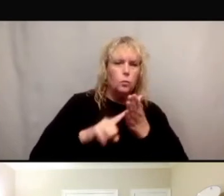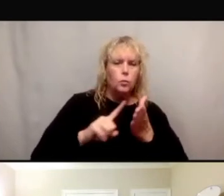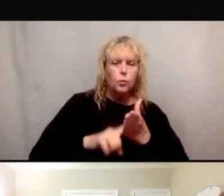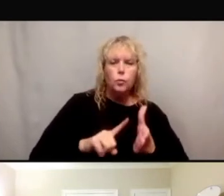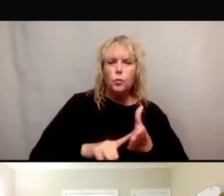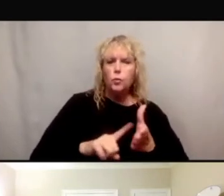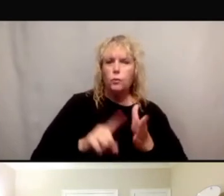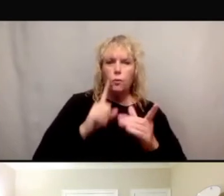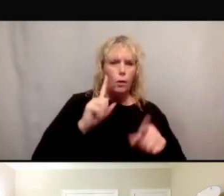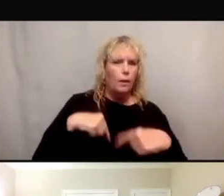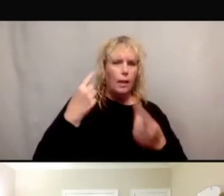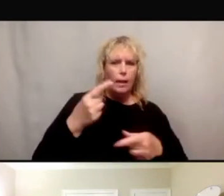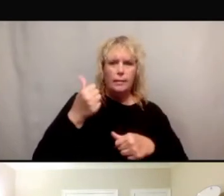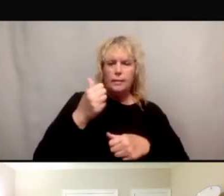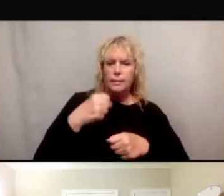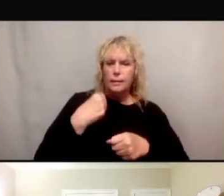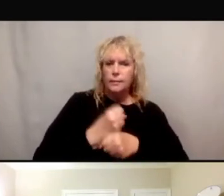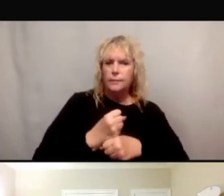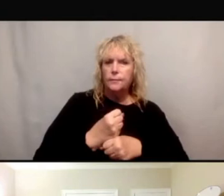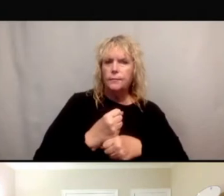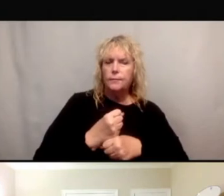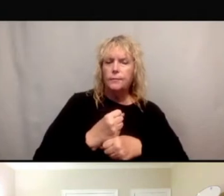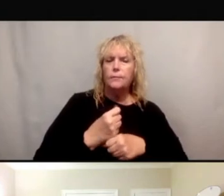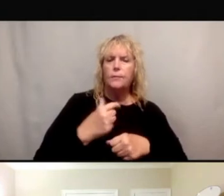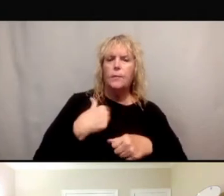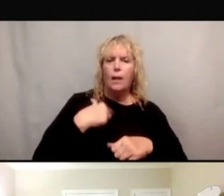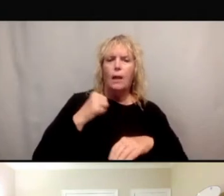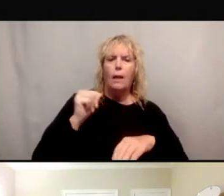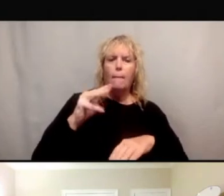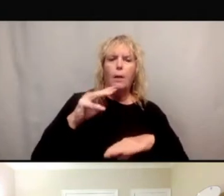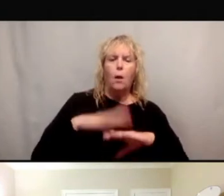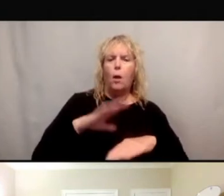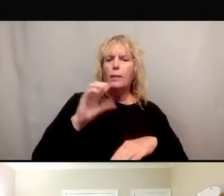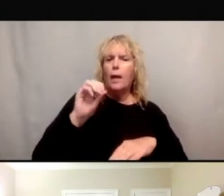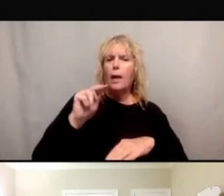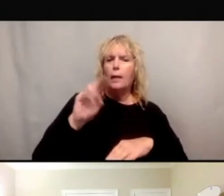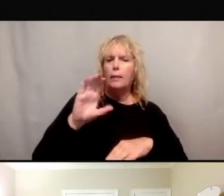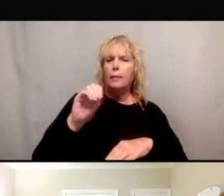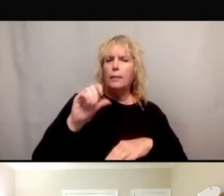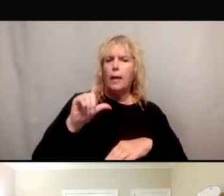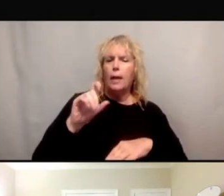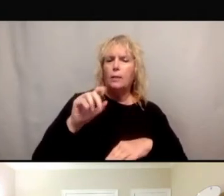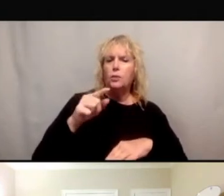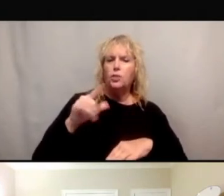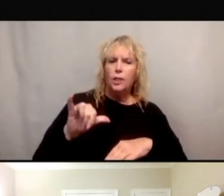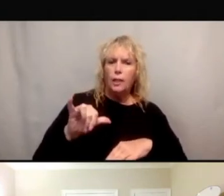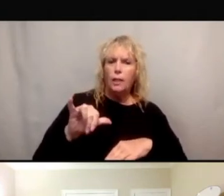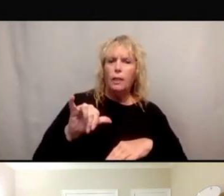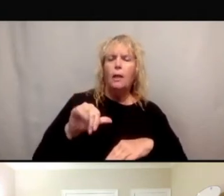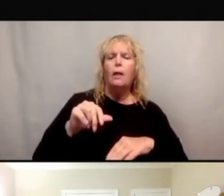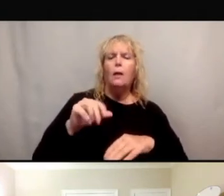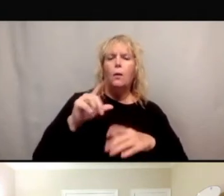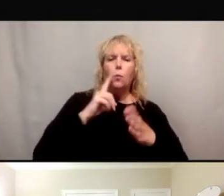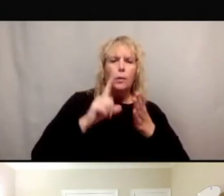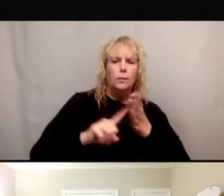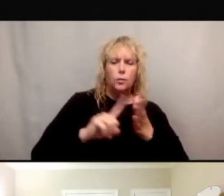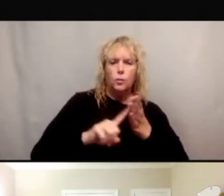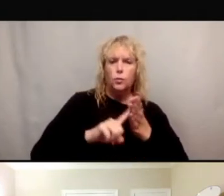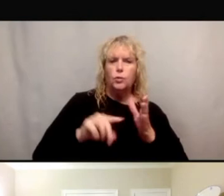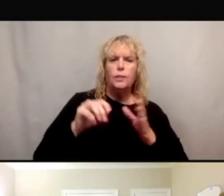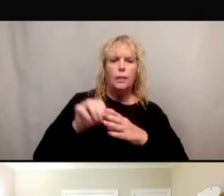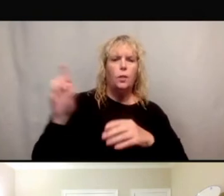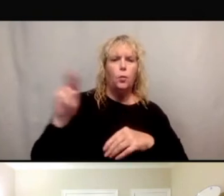decade. I serve as the oncology research administrator for New Jersey Urology. I presented at numerous